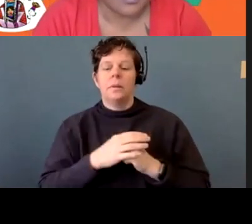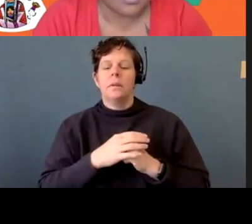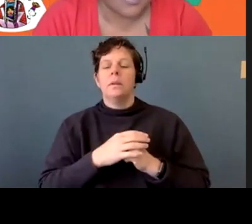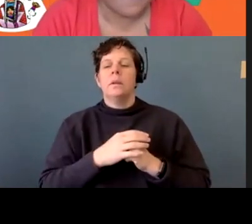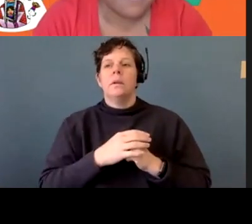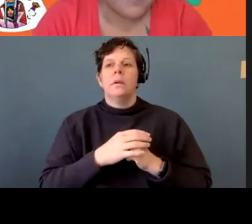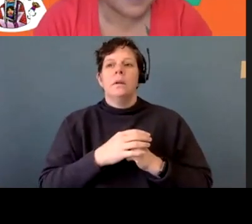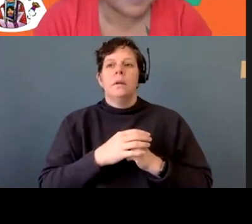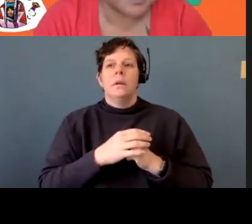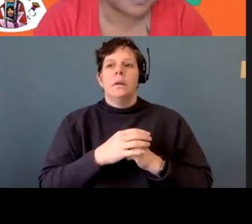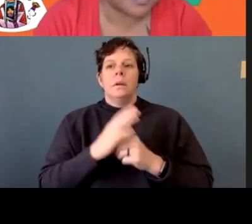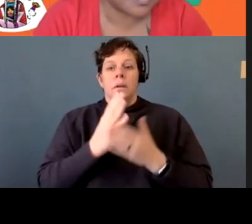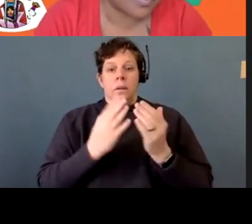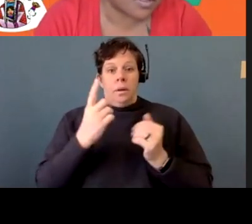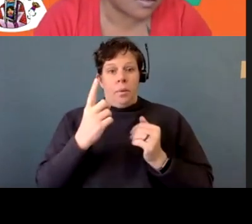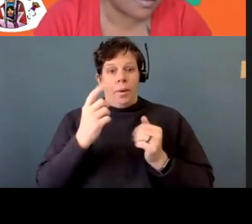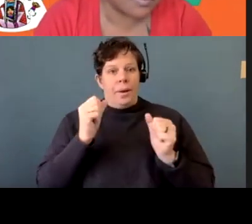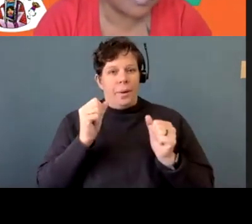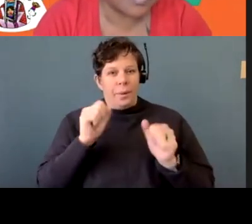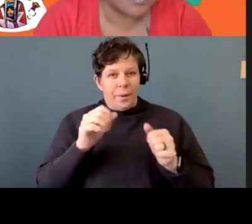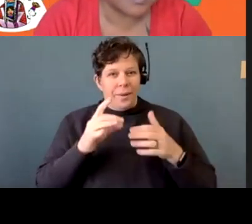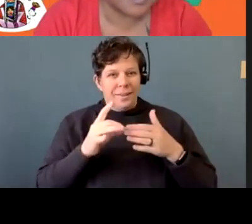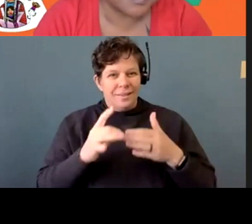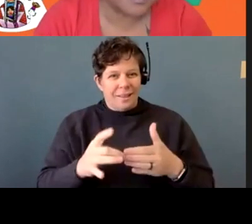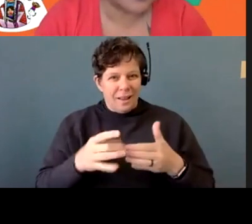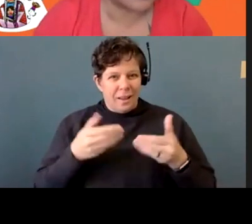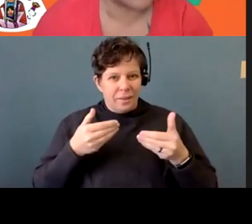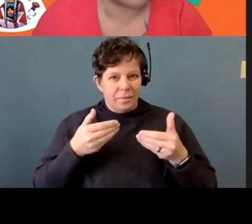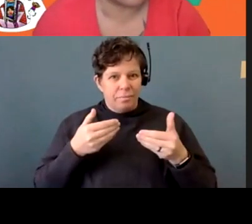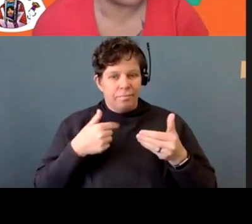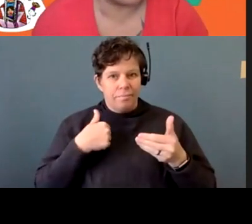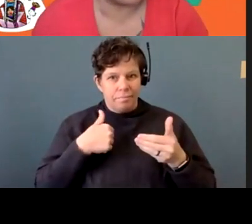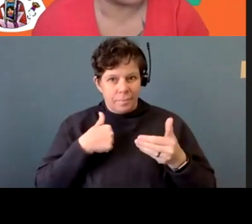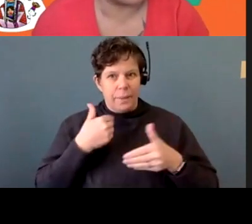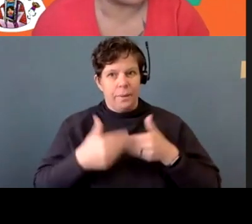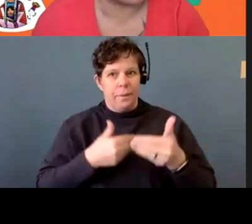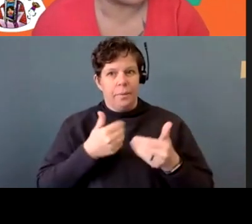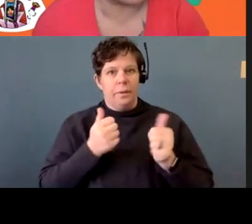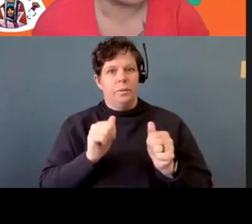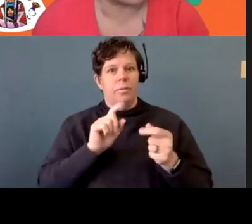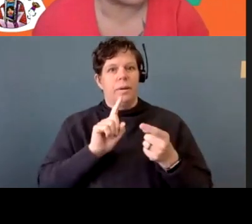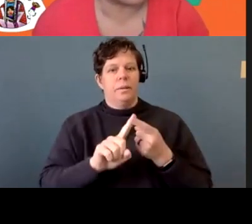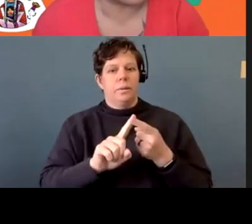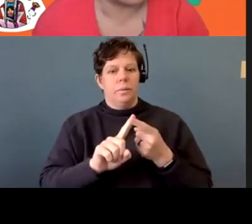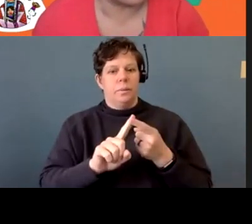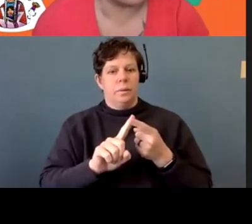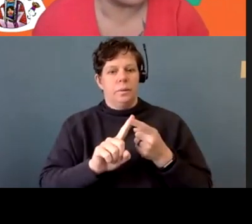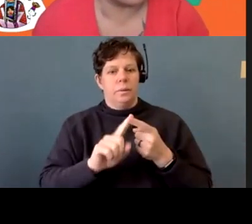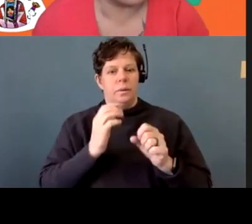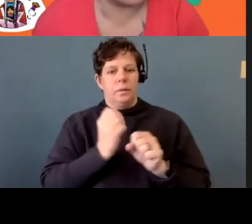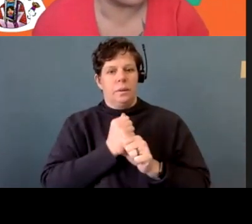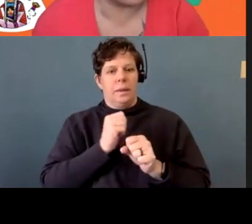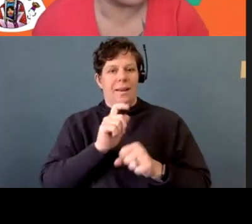that could guide me with, um, trying to get the law